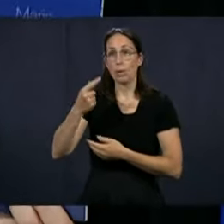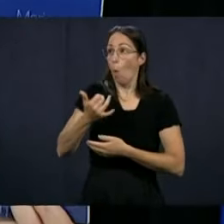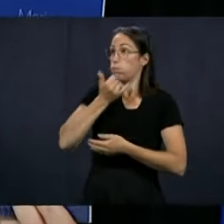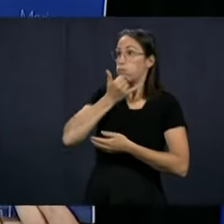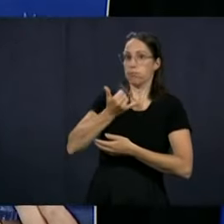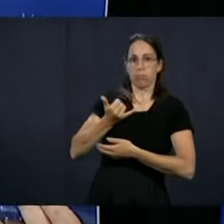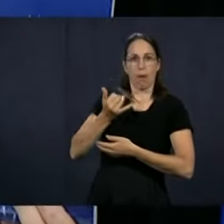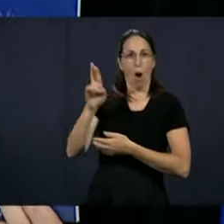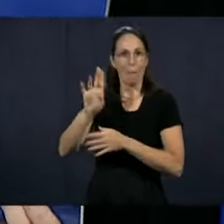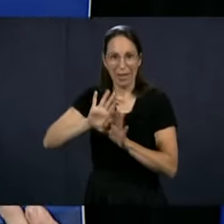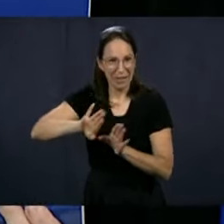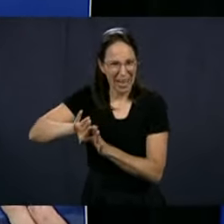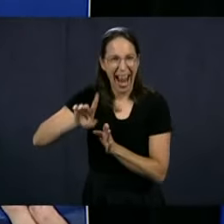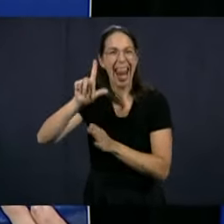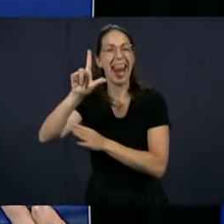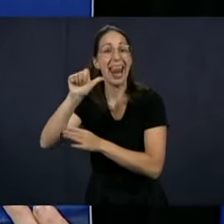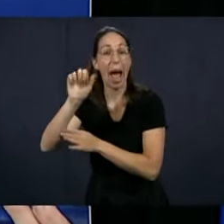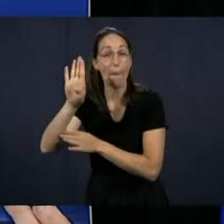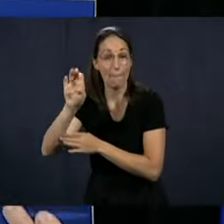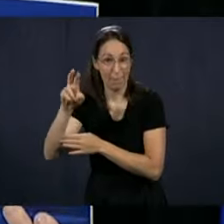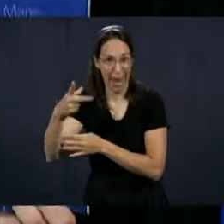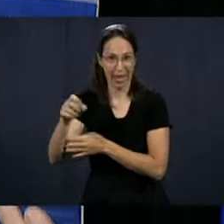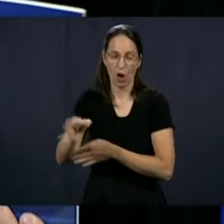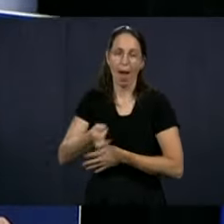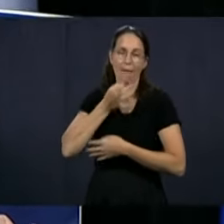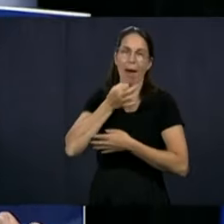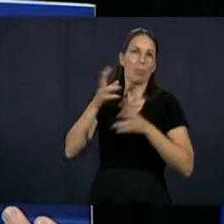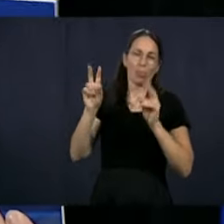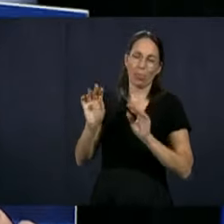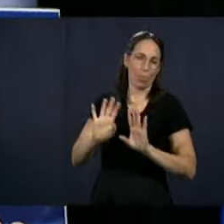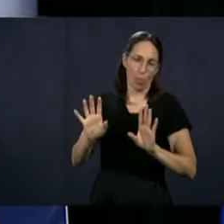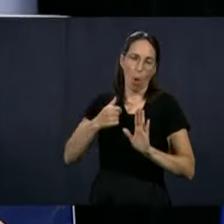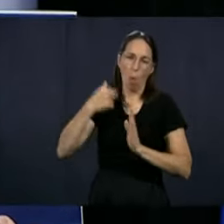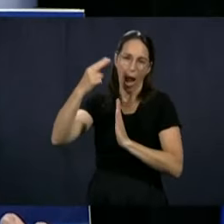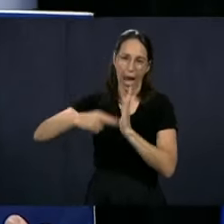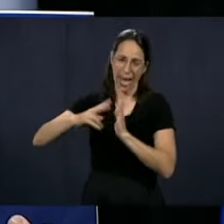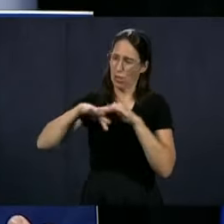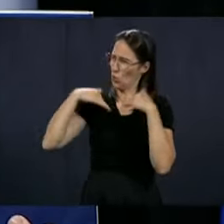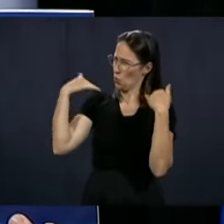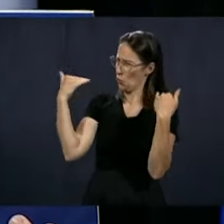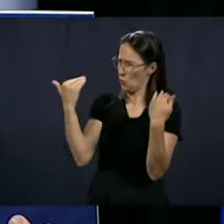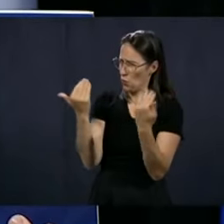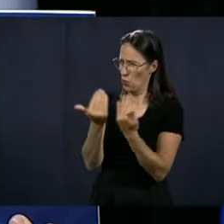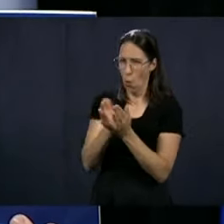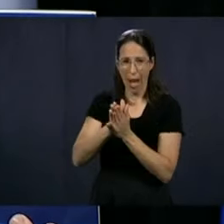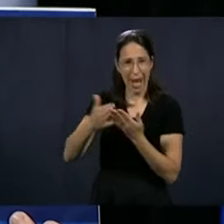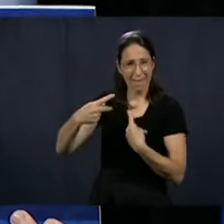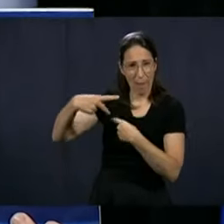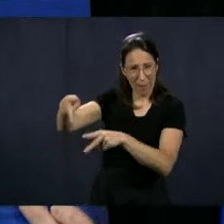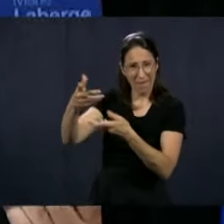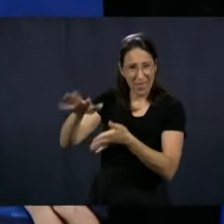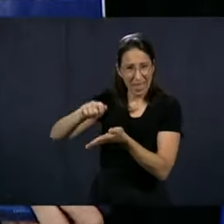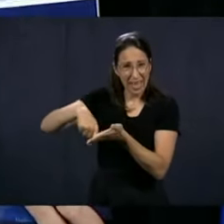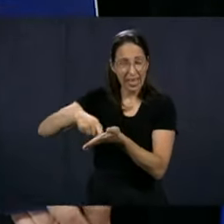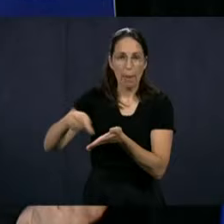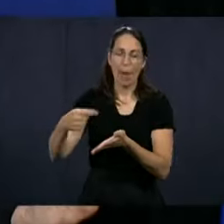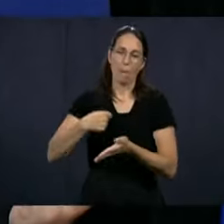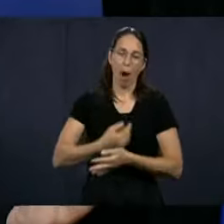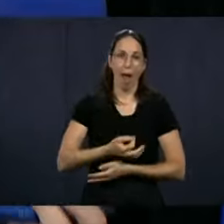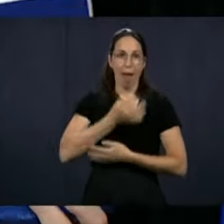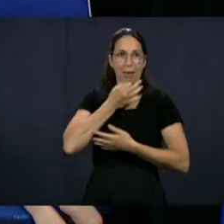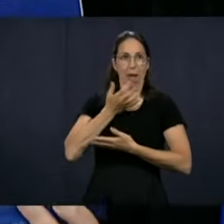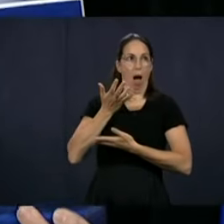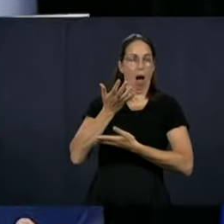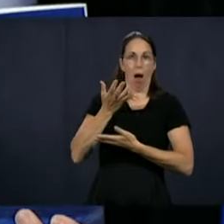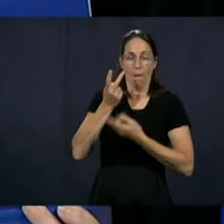last week. I'm sorry, not last week, last year. When I say that it's a coincidence, it's not a coincidence that I read her. I always read